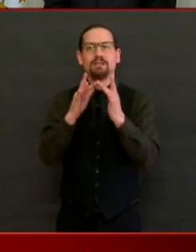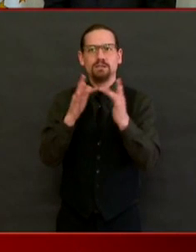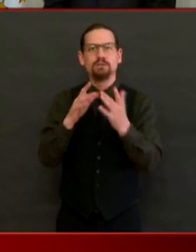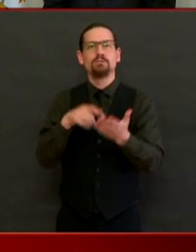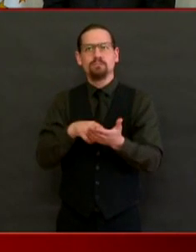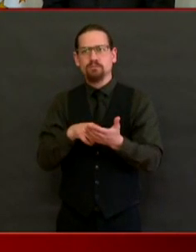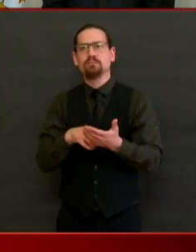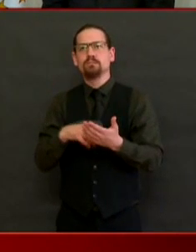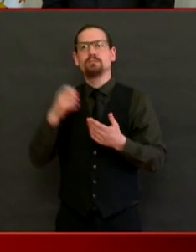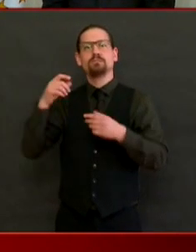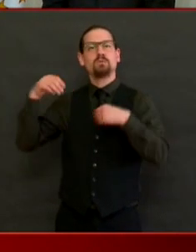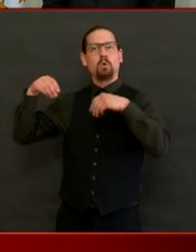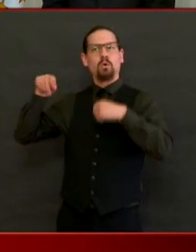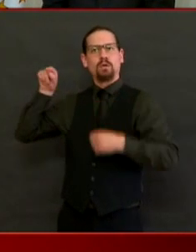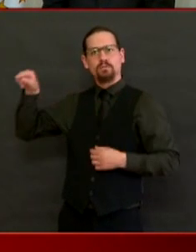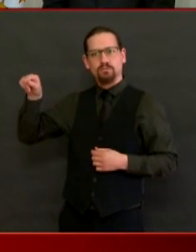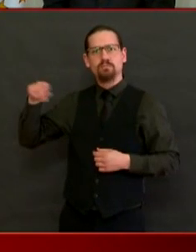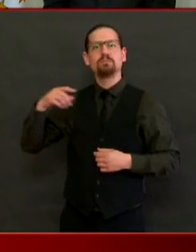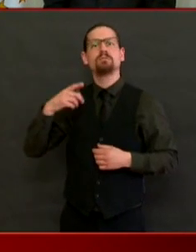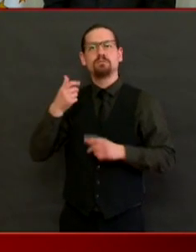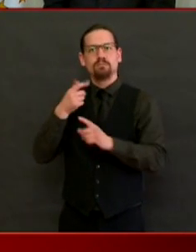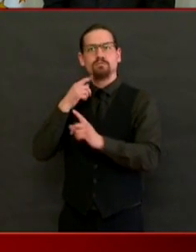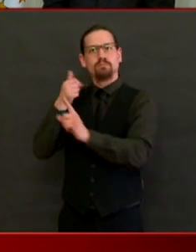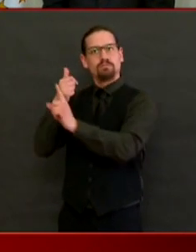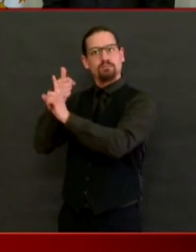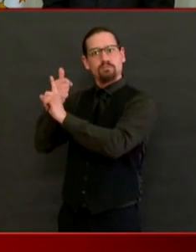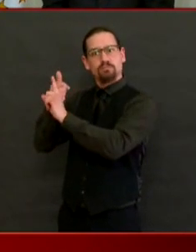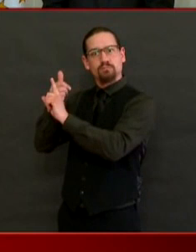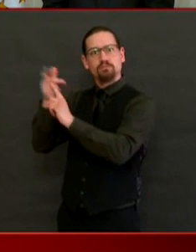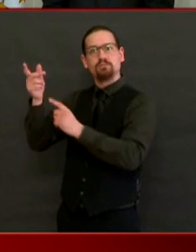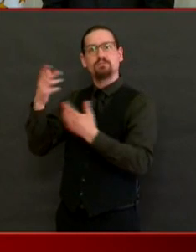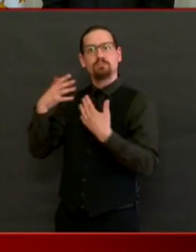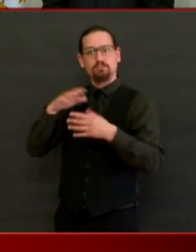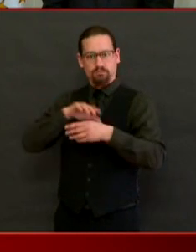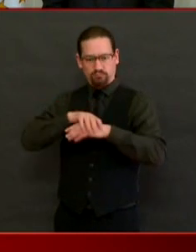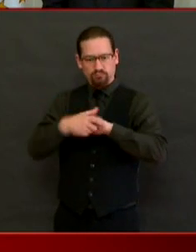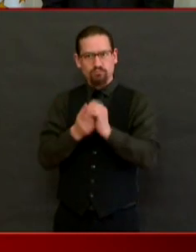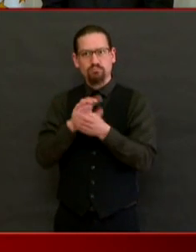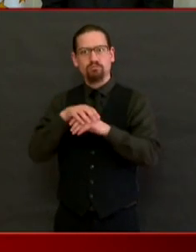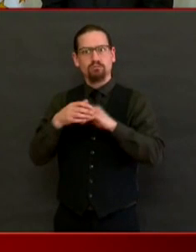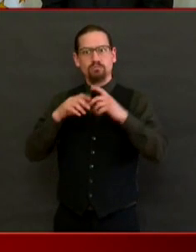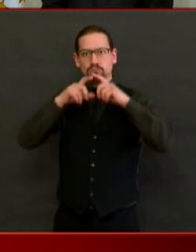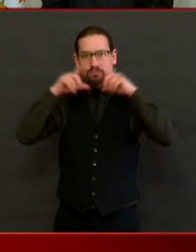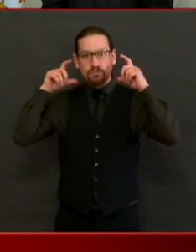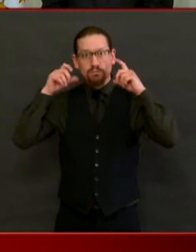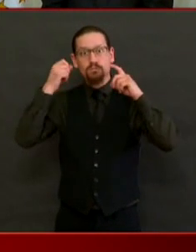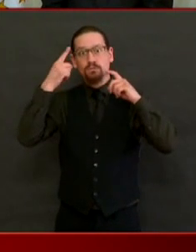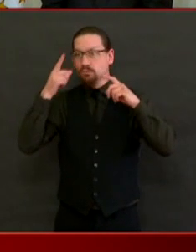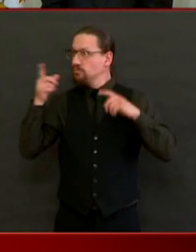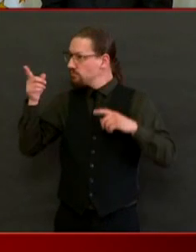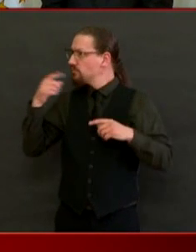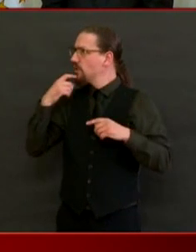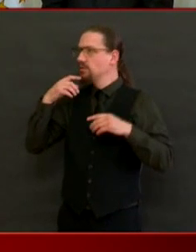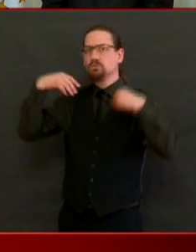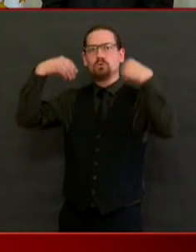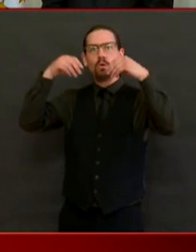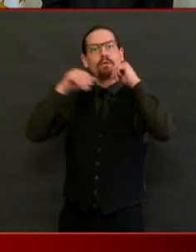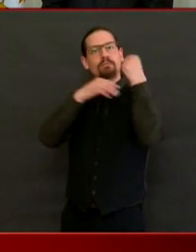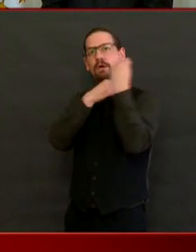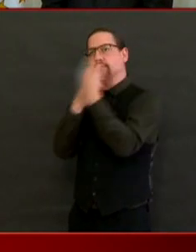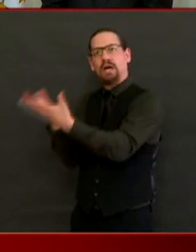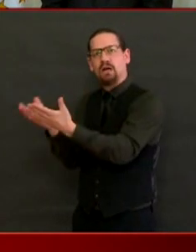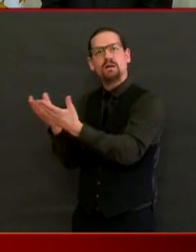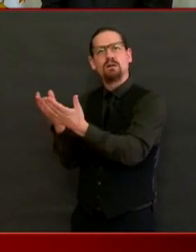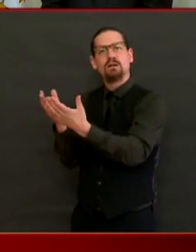their own face coverings and hand sanitizer since the store would not provide it. The workers feel this is unfair. Yeah, it is unfair,